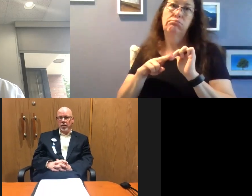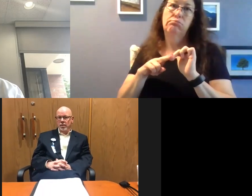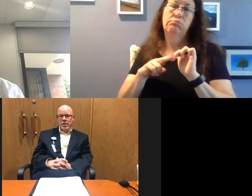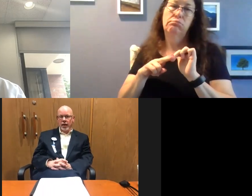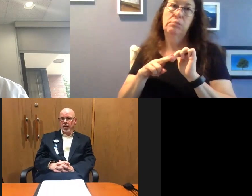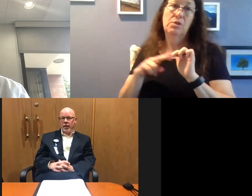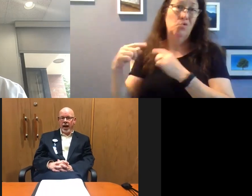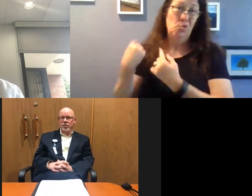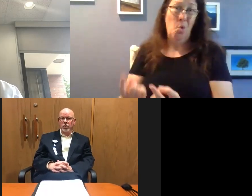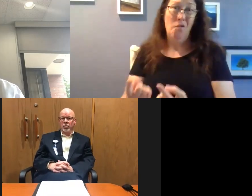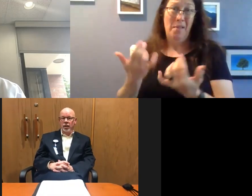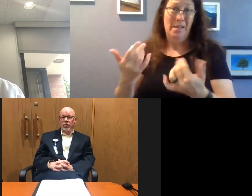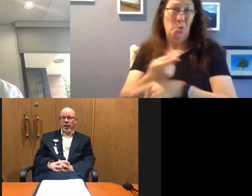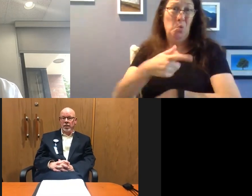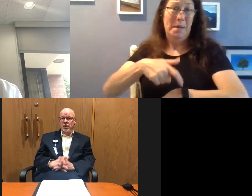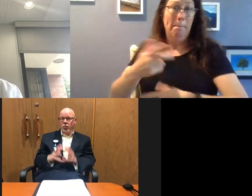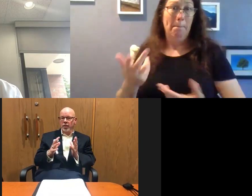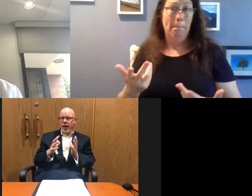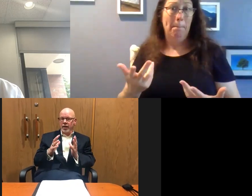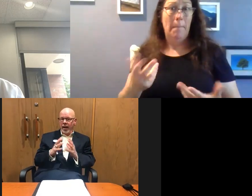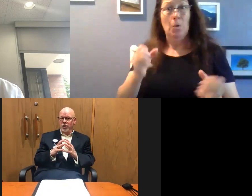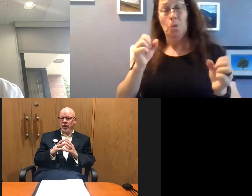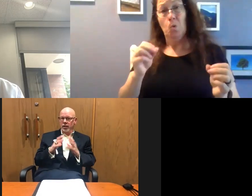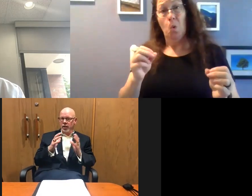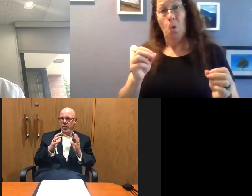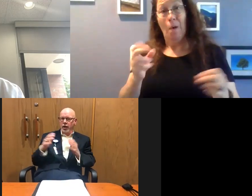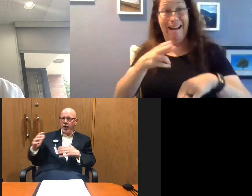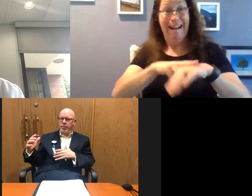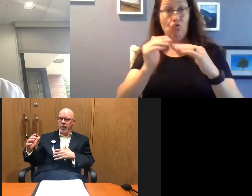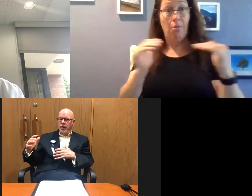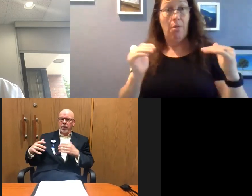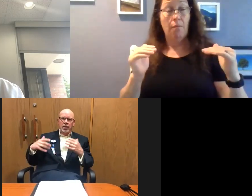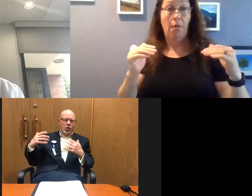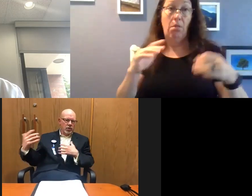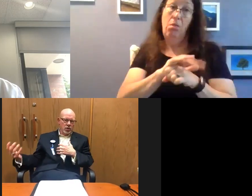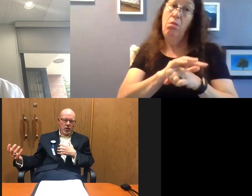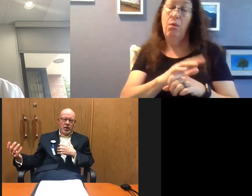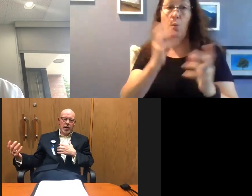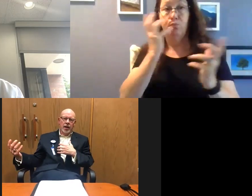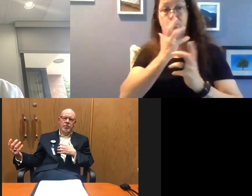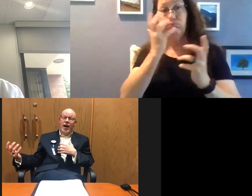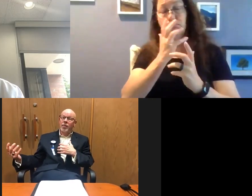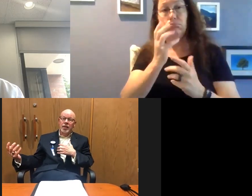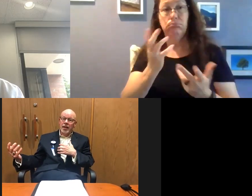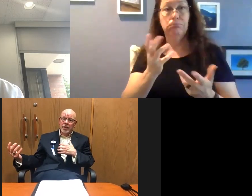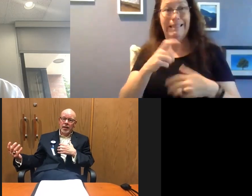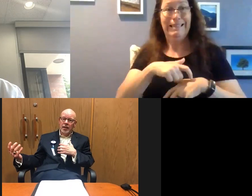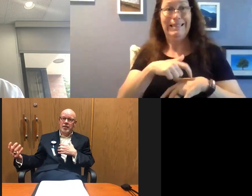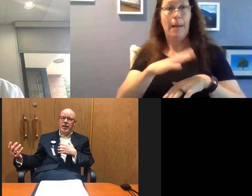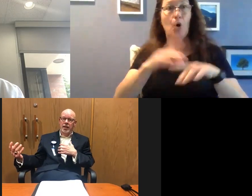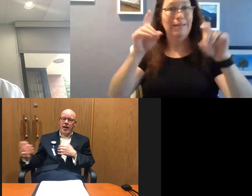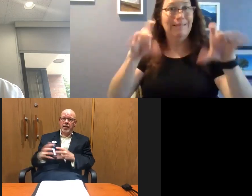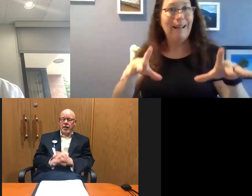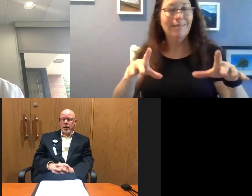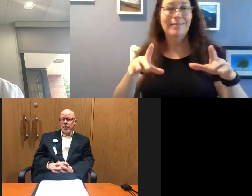during this last few months. so with that, nationally can clog up, you know, return time on testing and